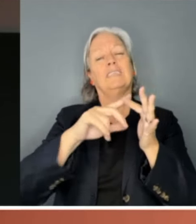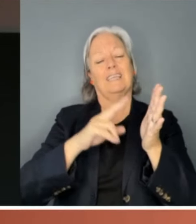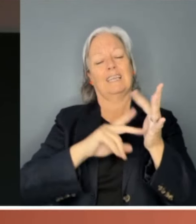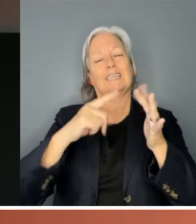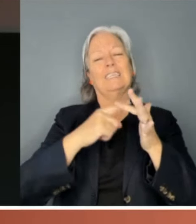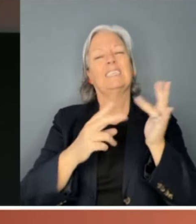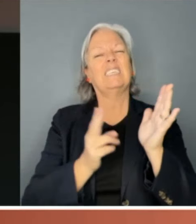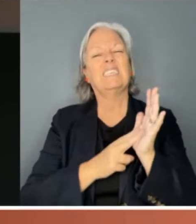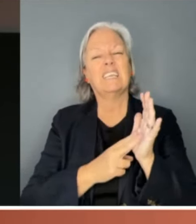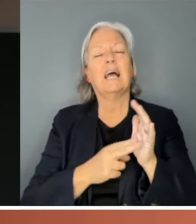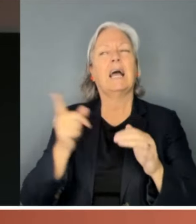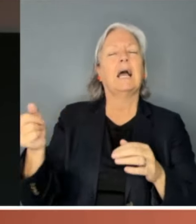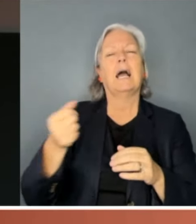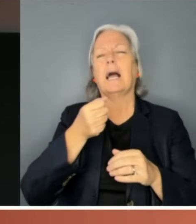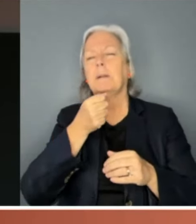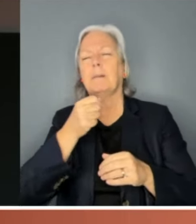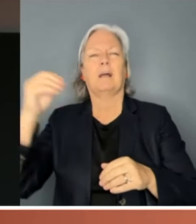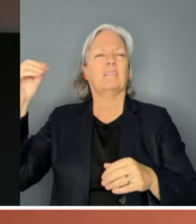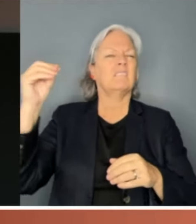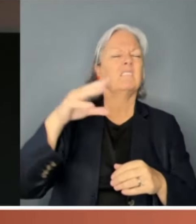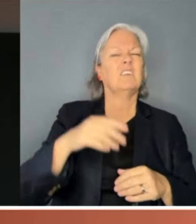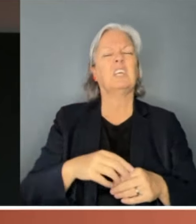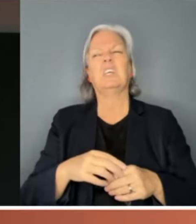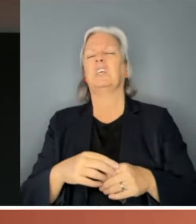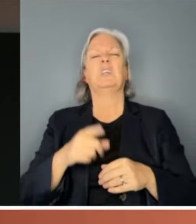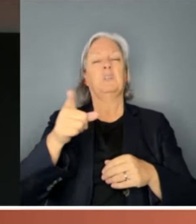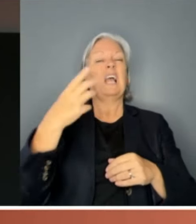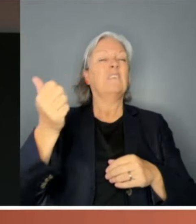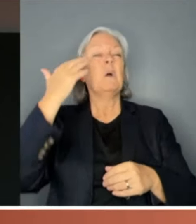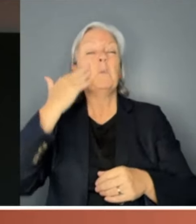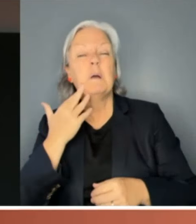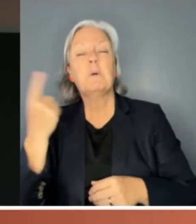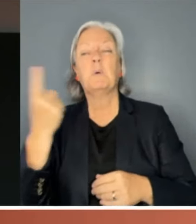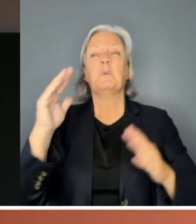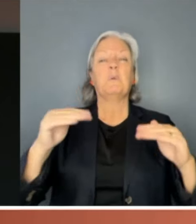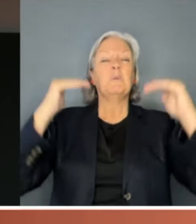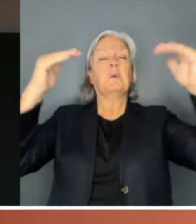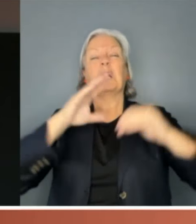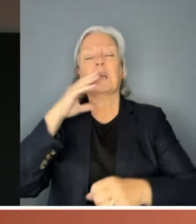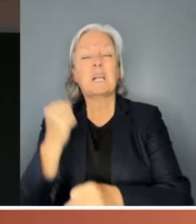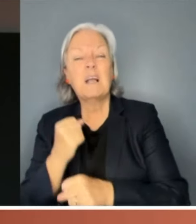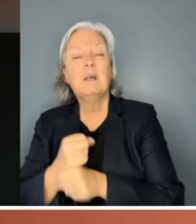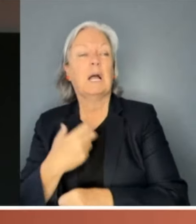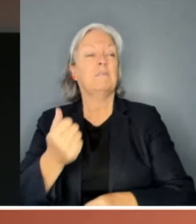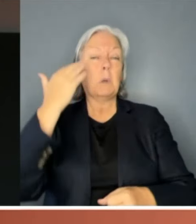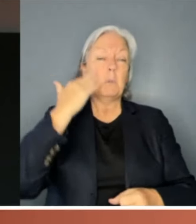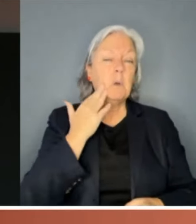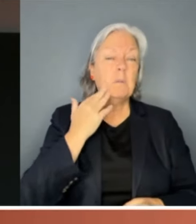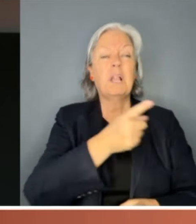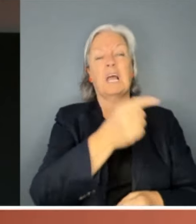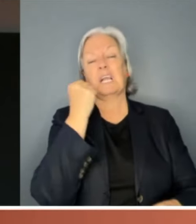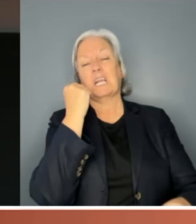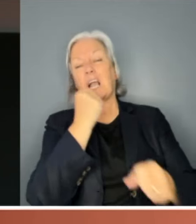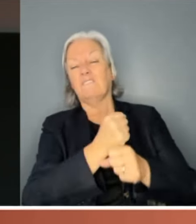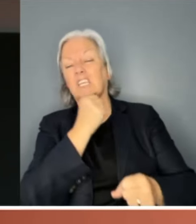airwaves. You've got now women at the highest levels of government. We've got a woman Governor-General, a woman